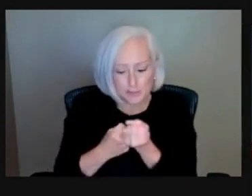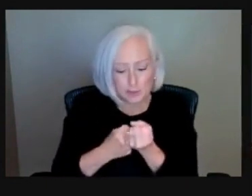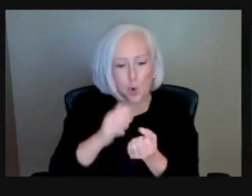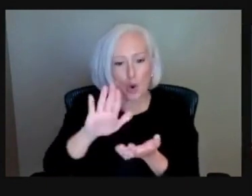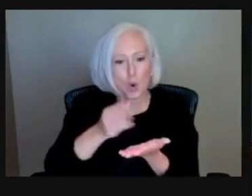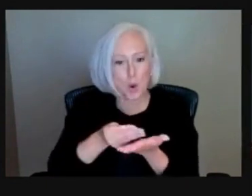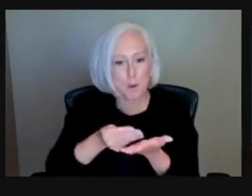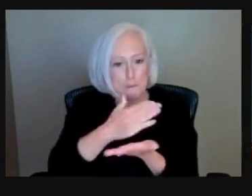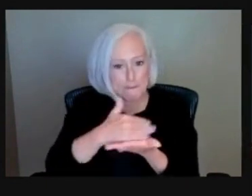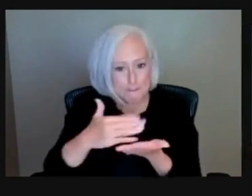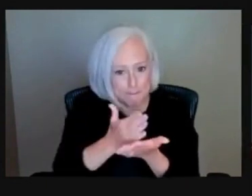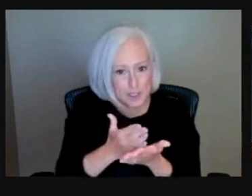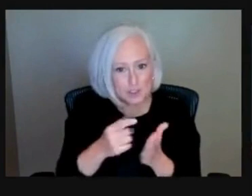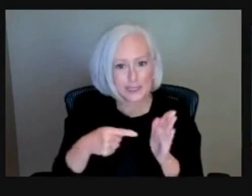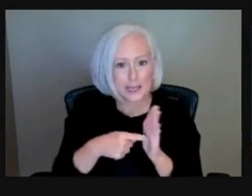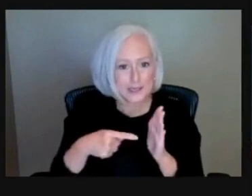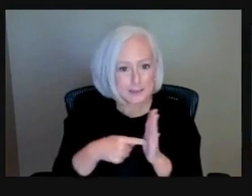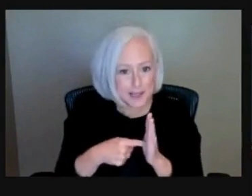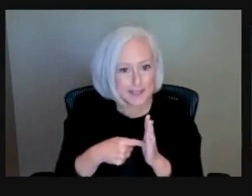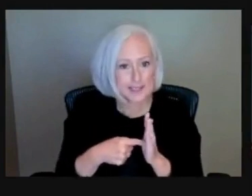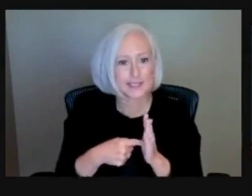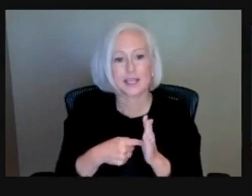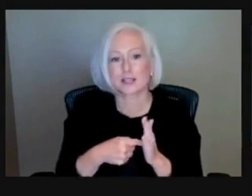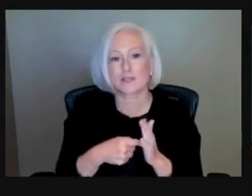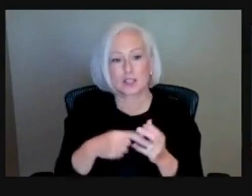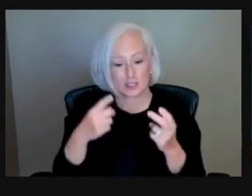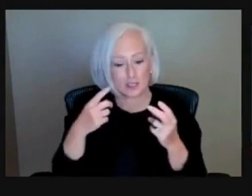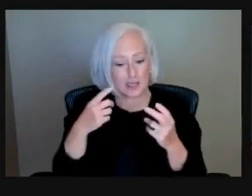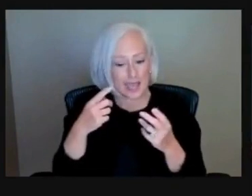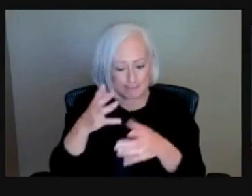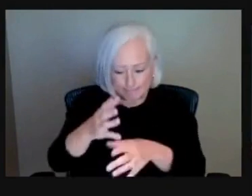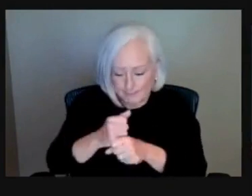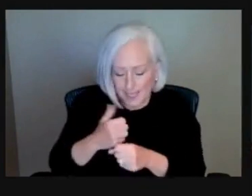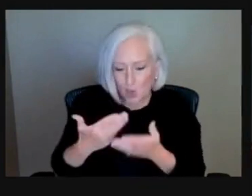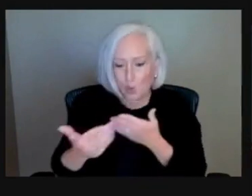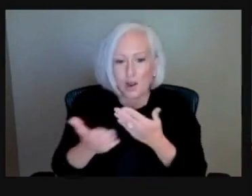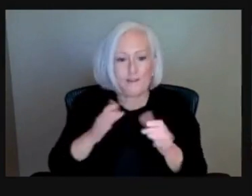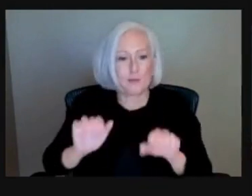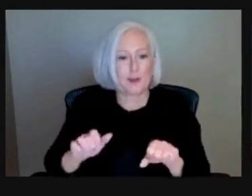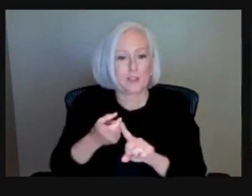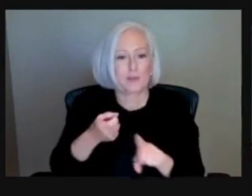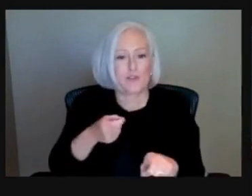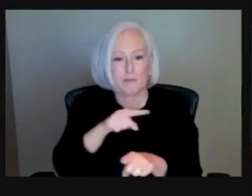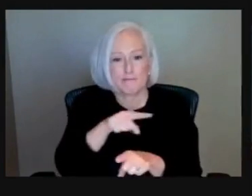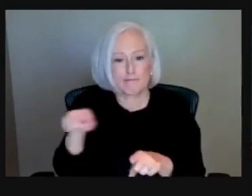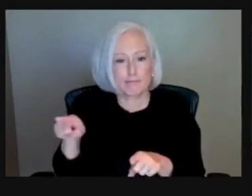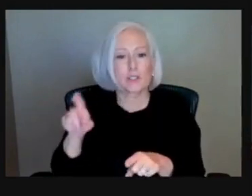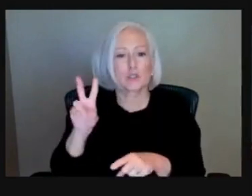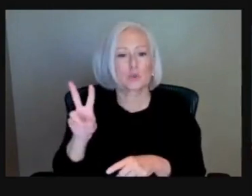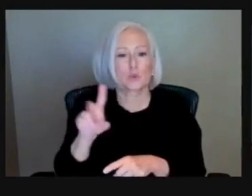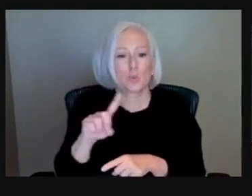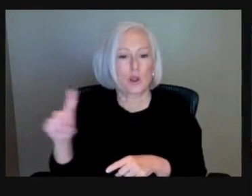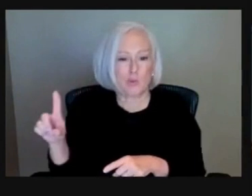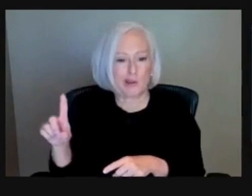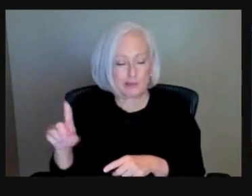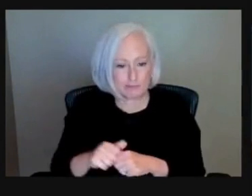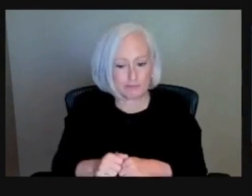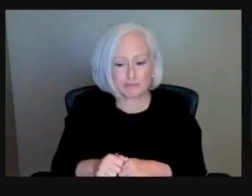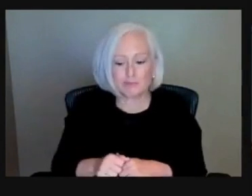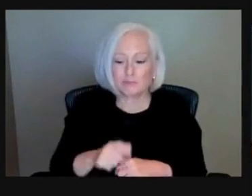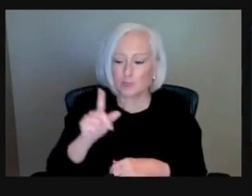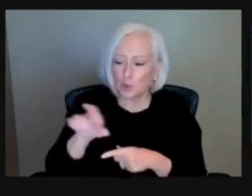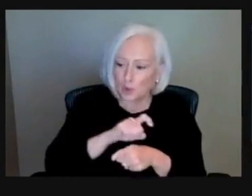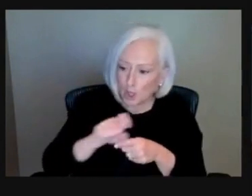expenses, reducing as much as we can through those assistances. So again, calling 211 or going through their